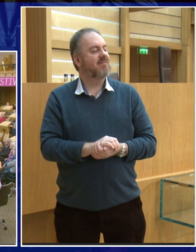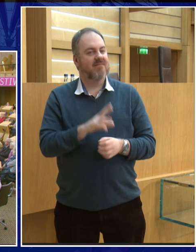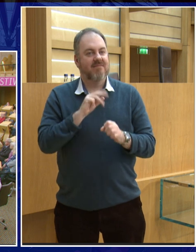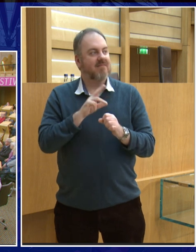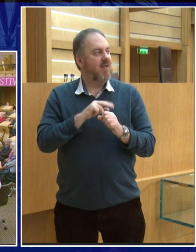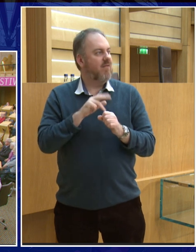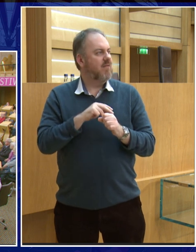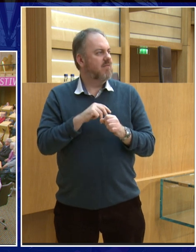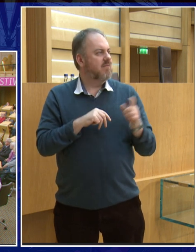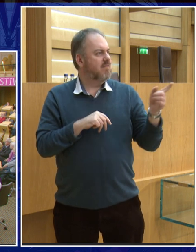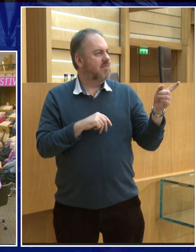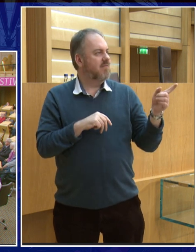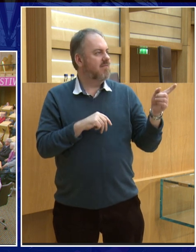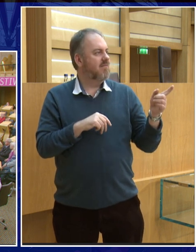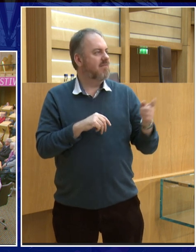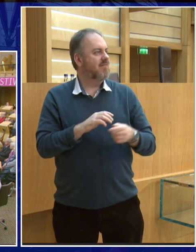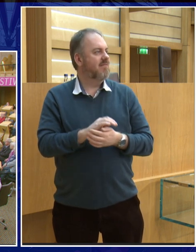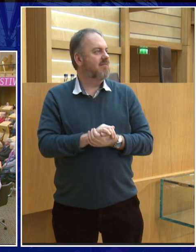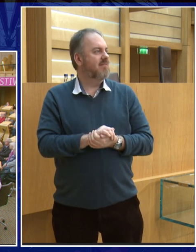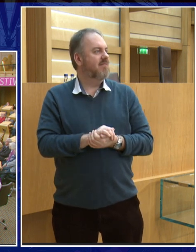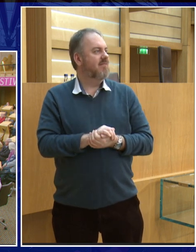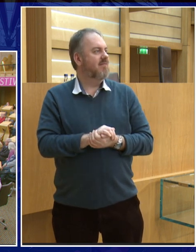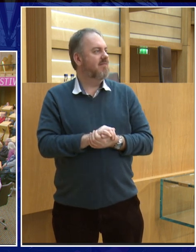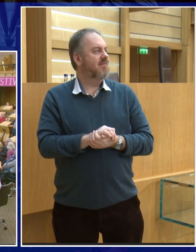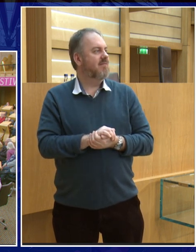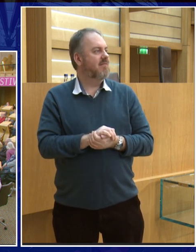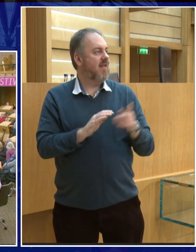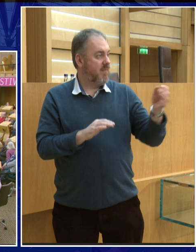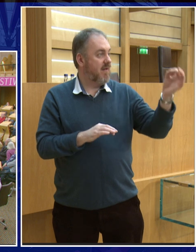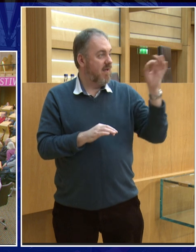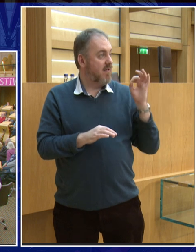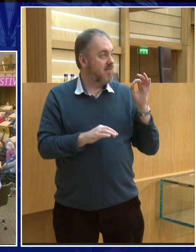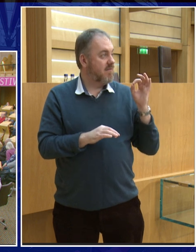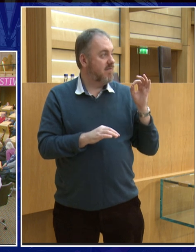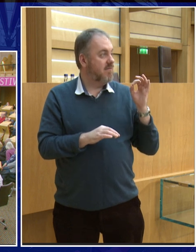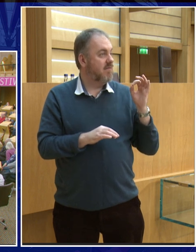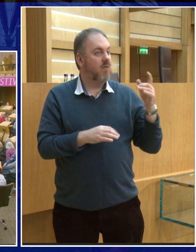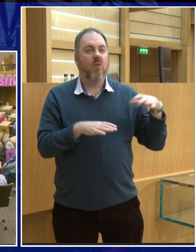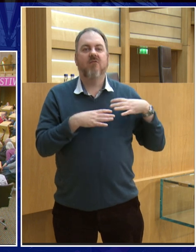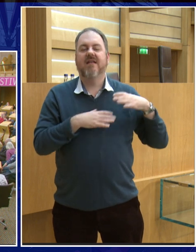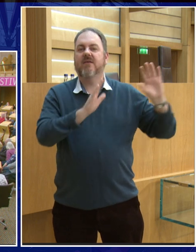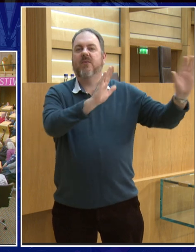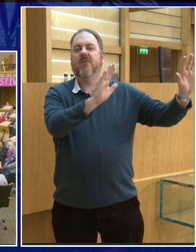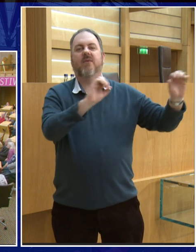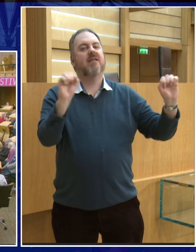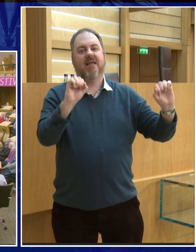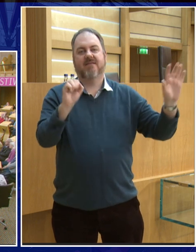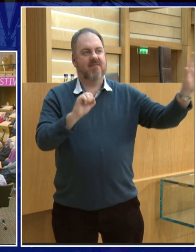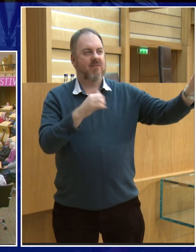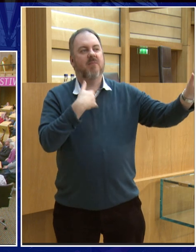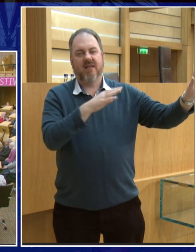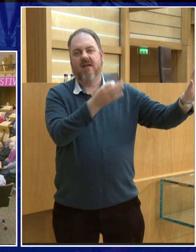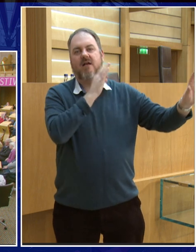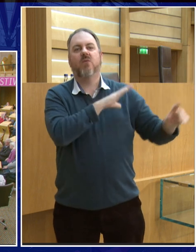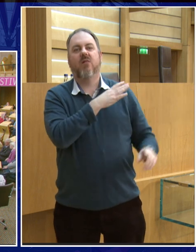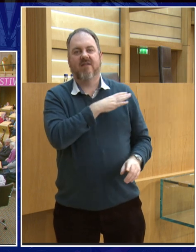Oh, did you just ask a question? Have you just asked one? Somebody who's not have you asked one already somebody's not asked a question? Where are you? You're up I've got some